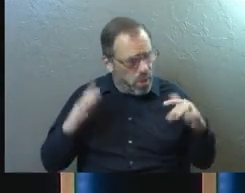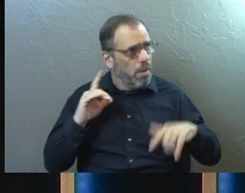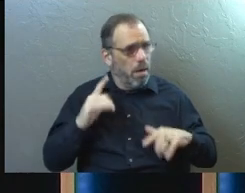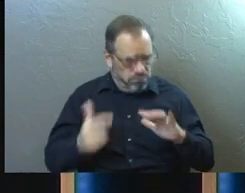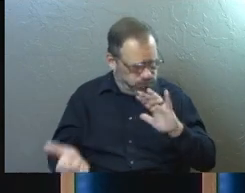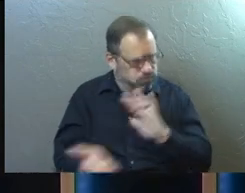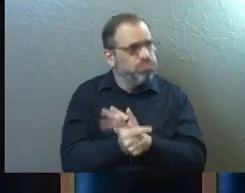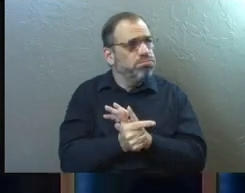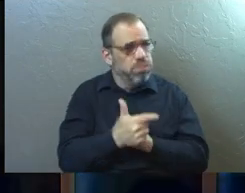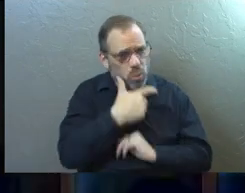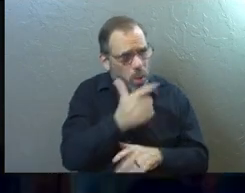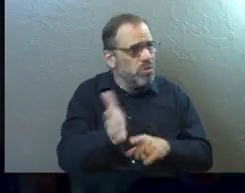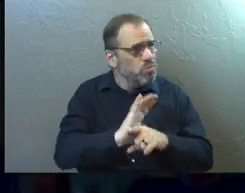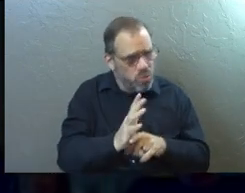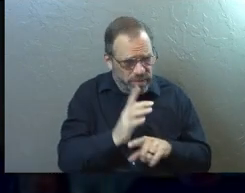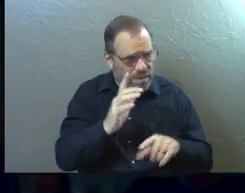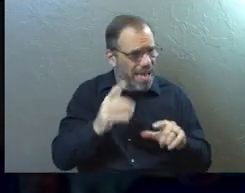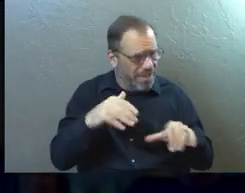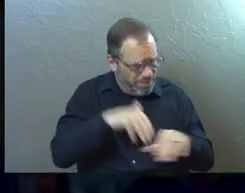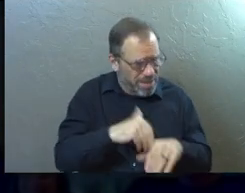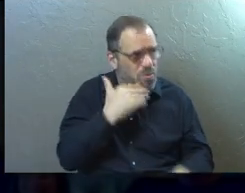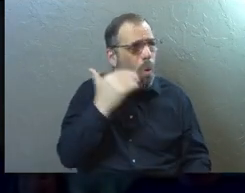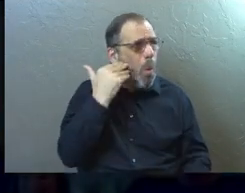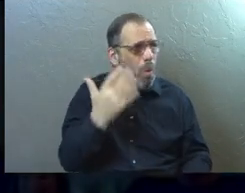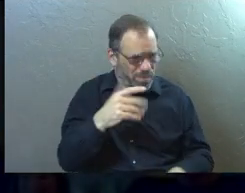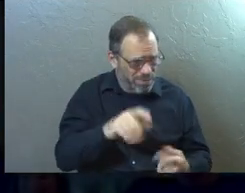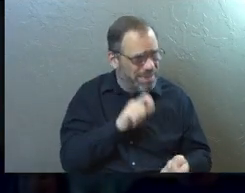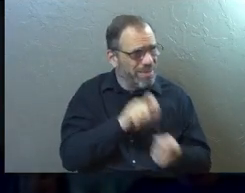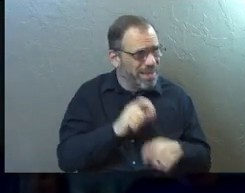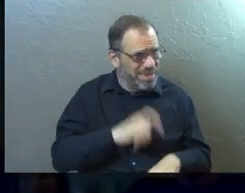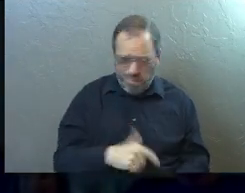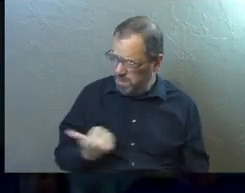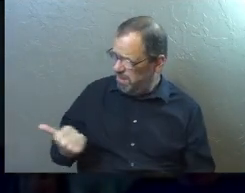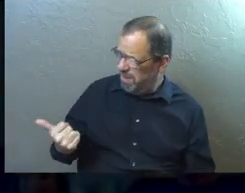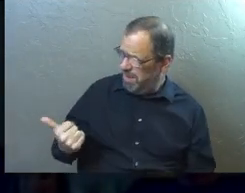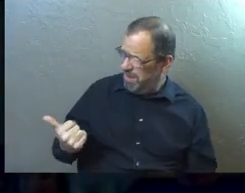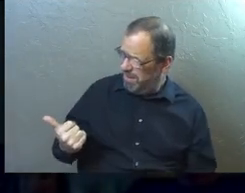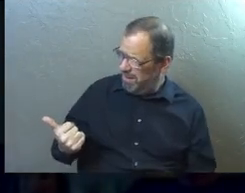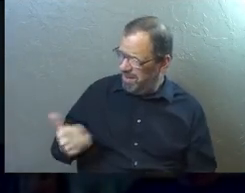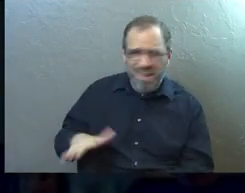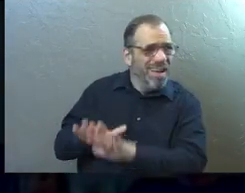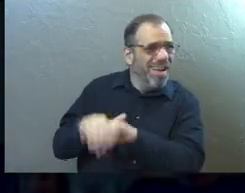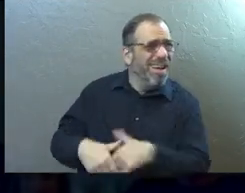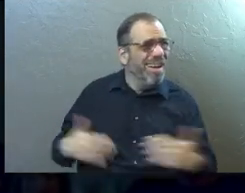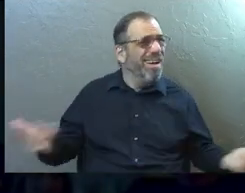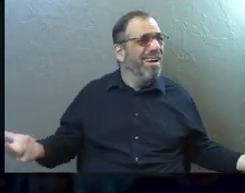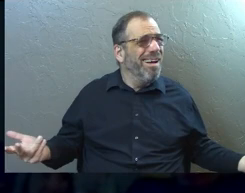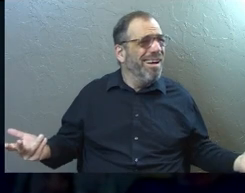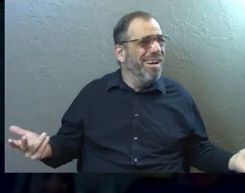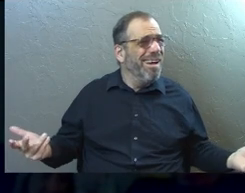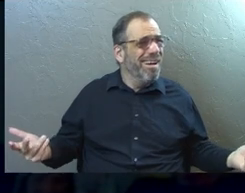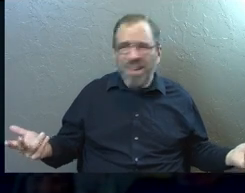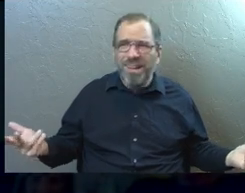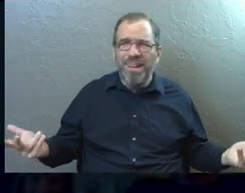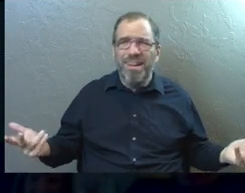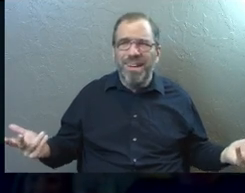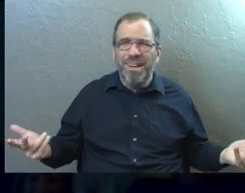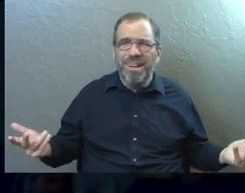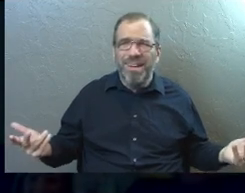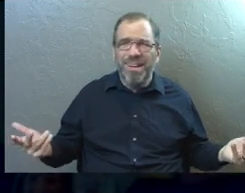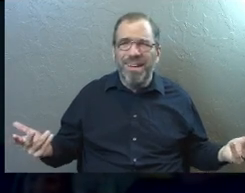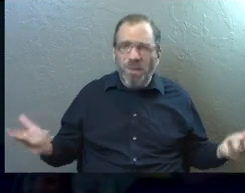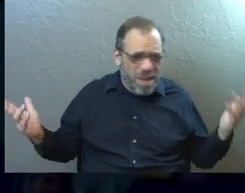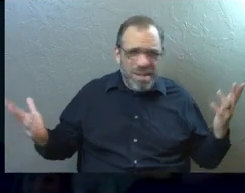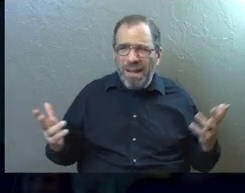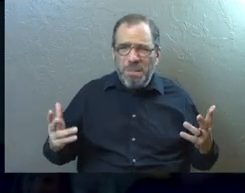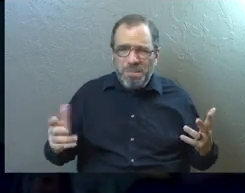growing up, there were certain, you know, there was a way that we had to do this. And it feels like that standard's not being held over here. And you get